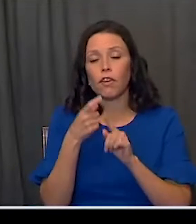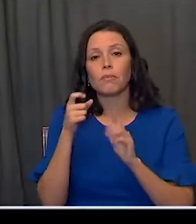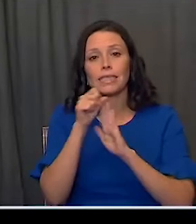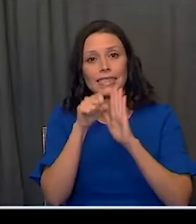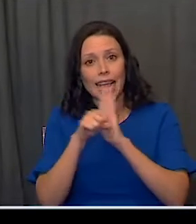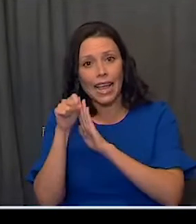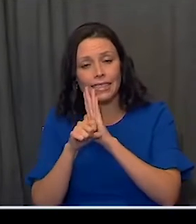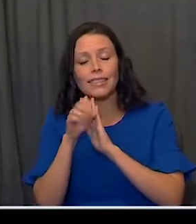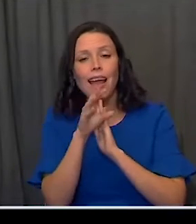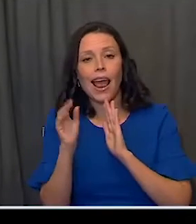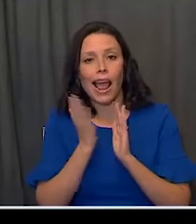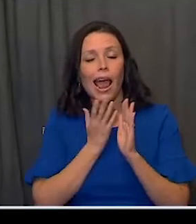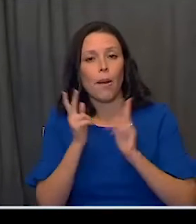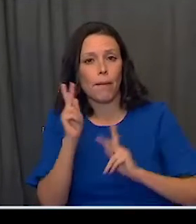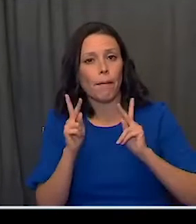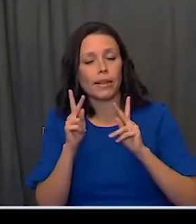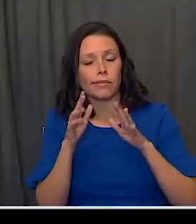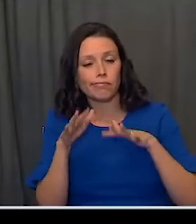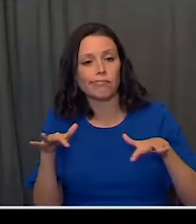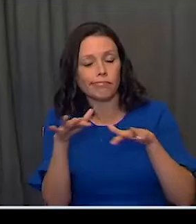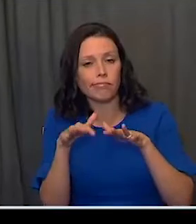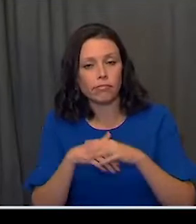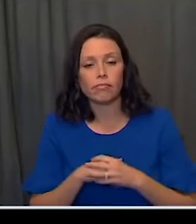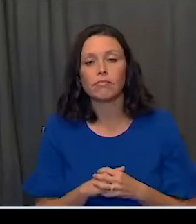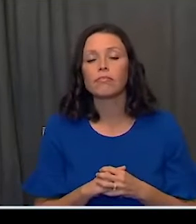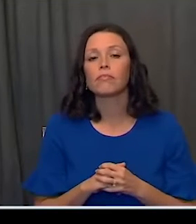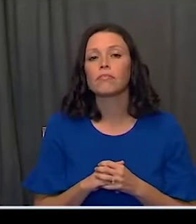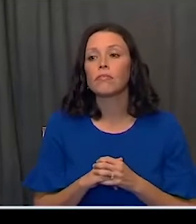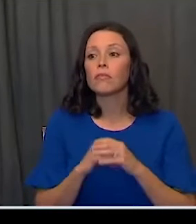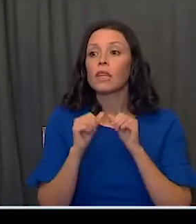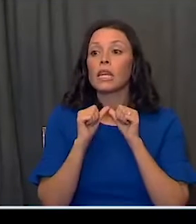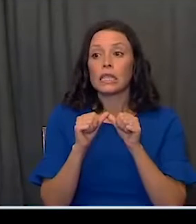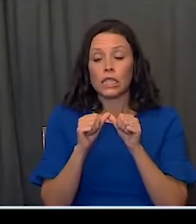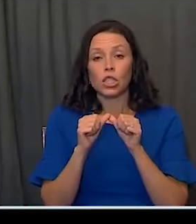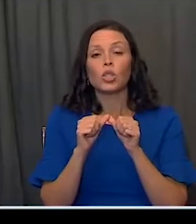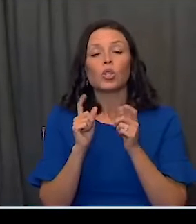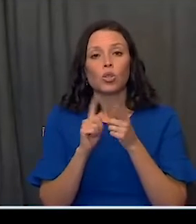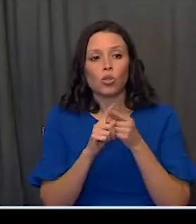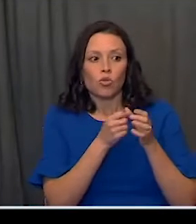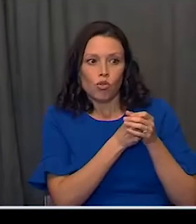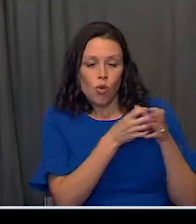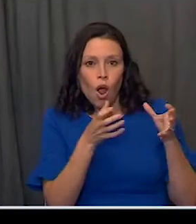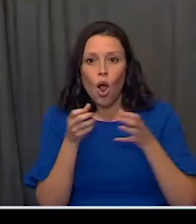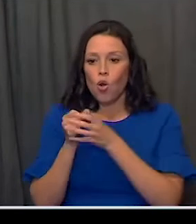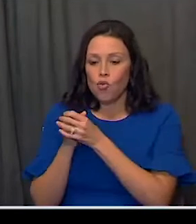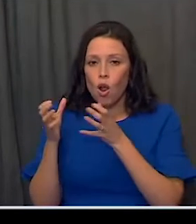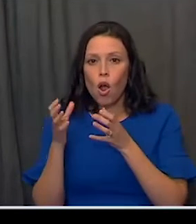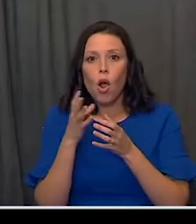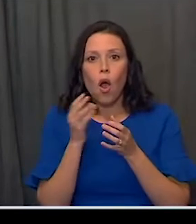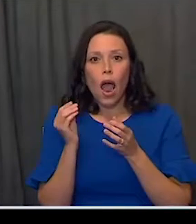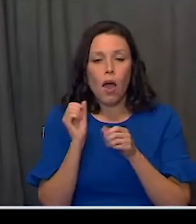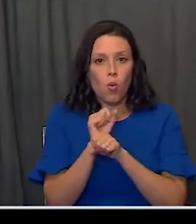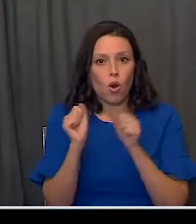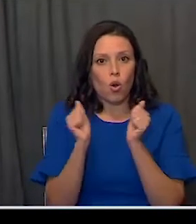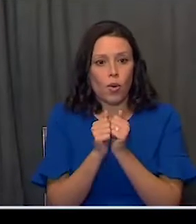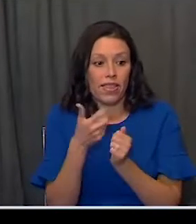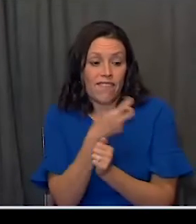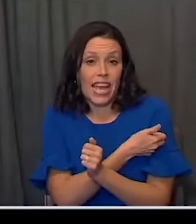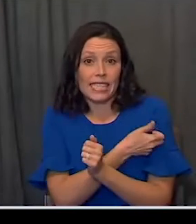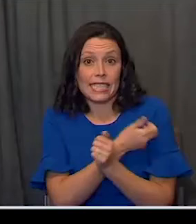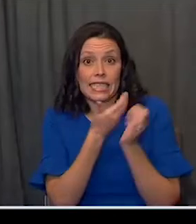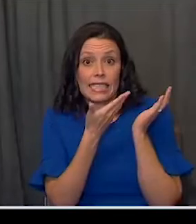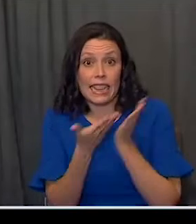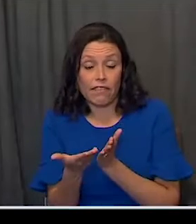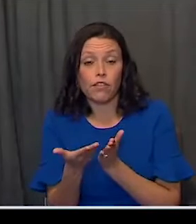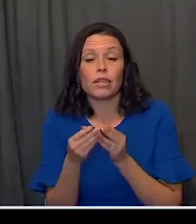states and by our populations. We continue to expand upon these to bridge the vaccine delivery to continue